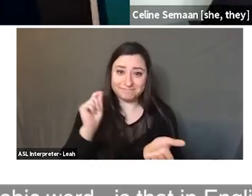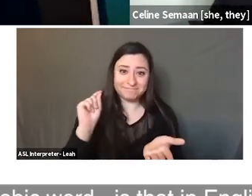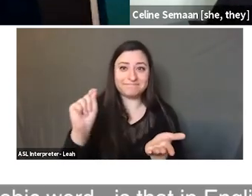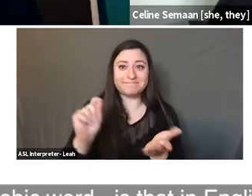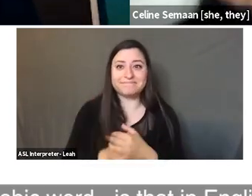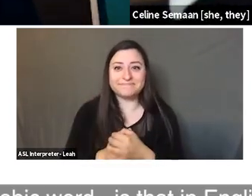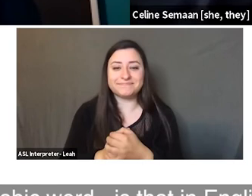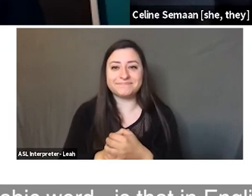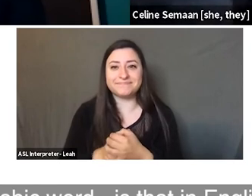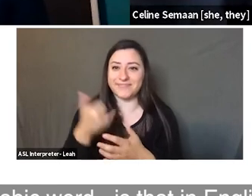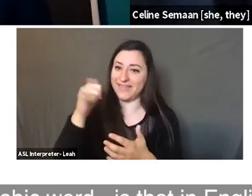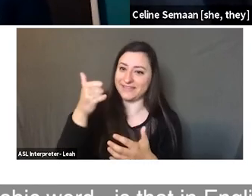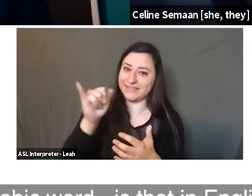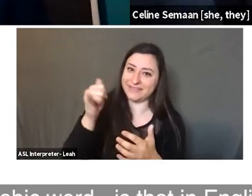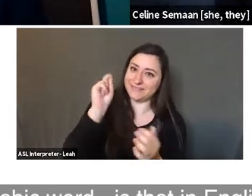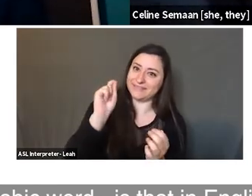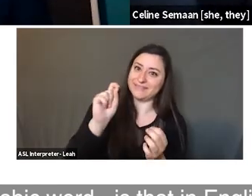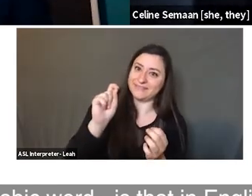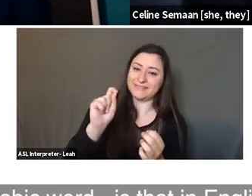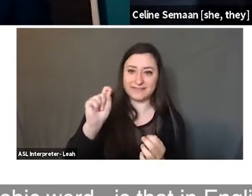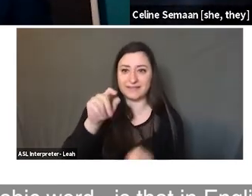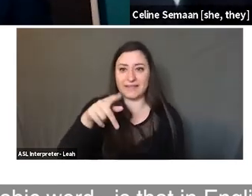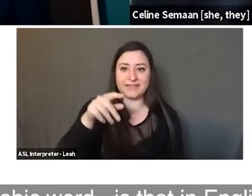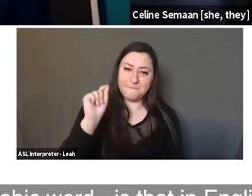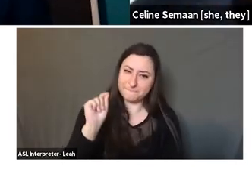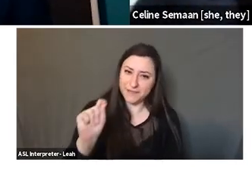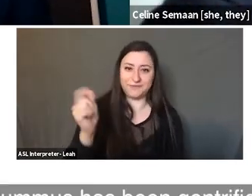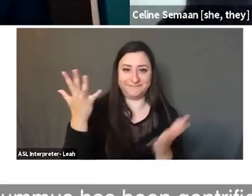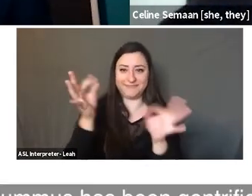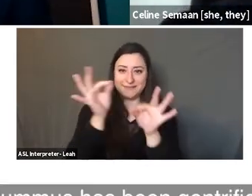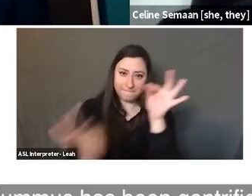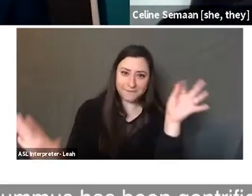Arabic word is period in English.